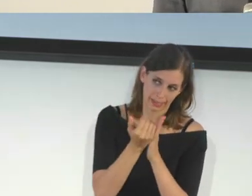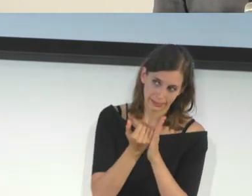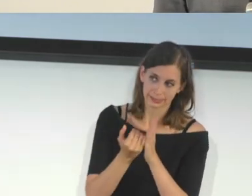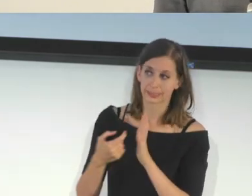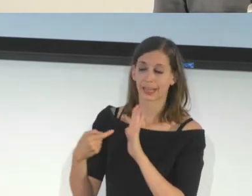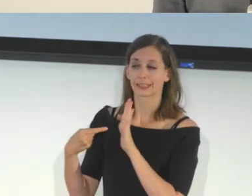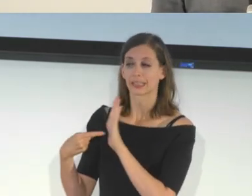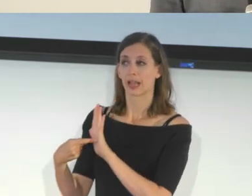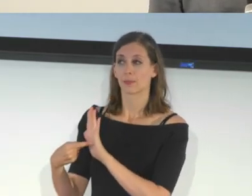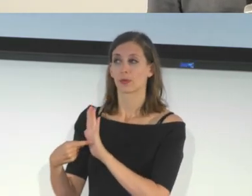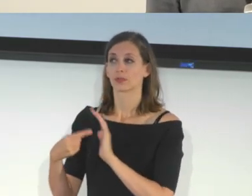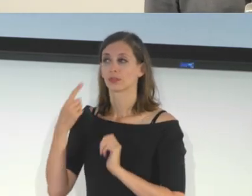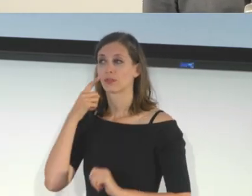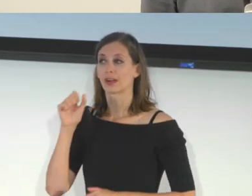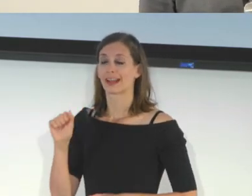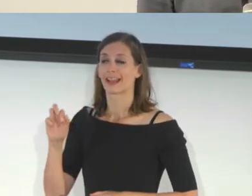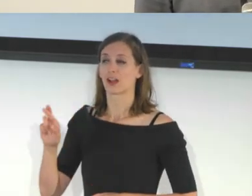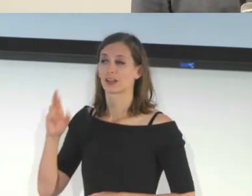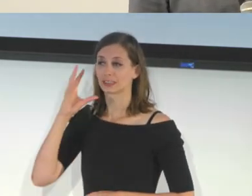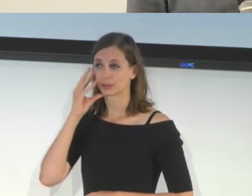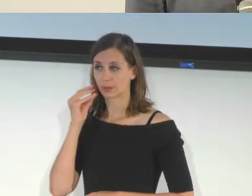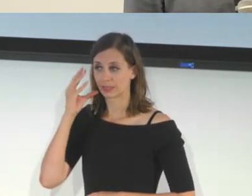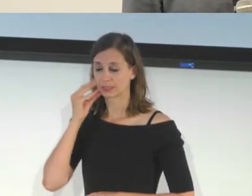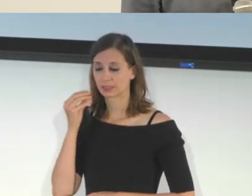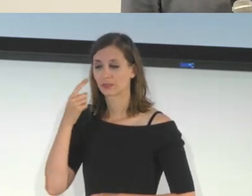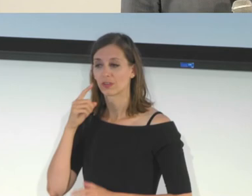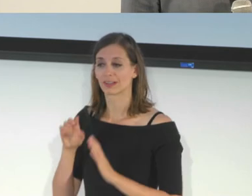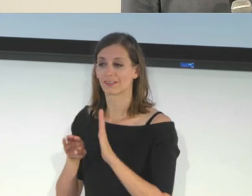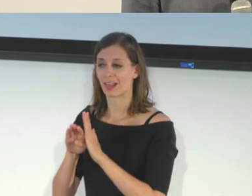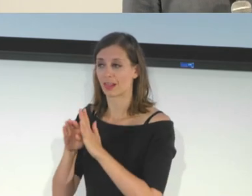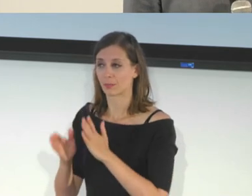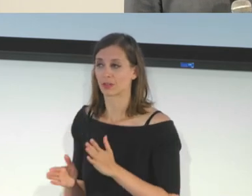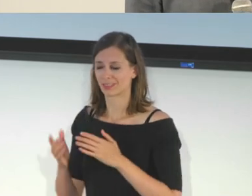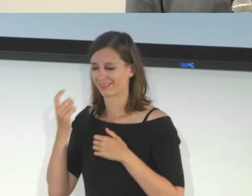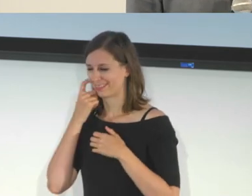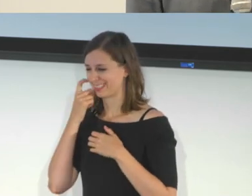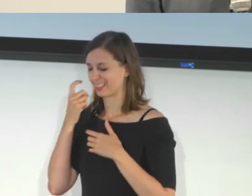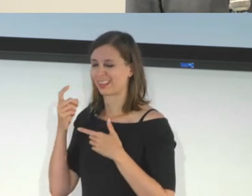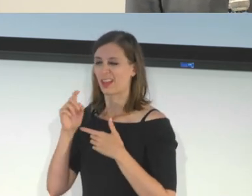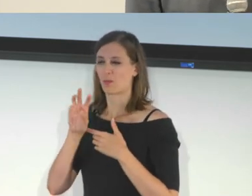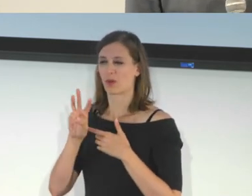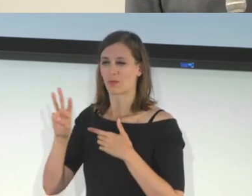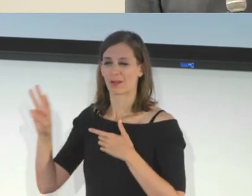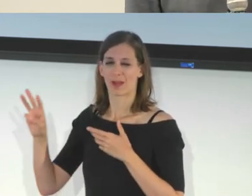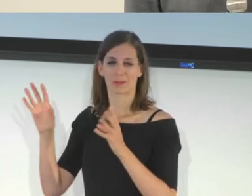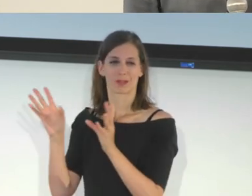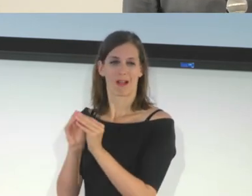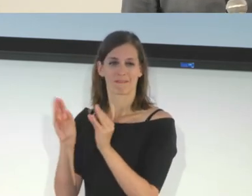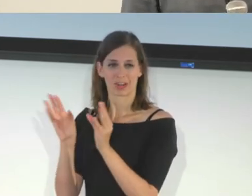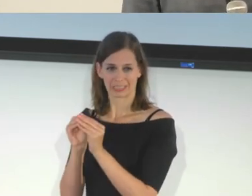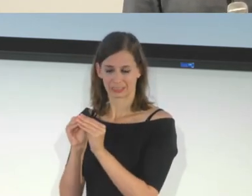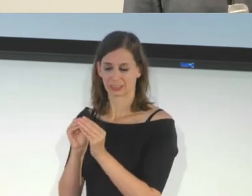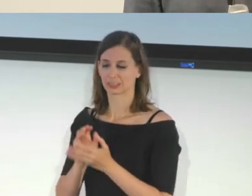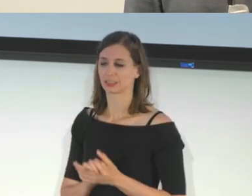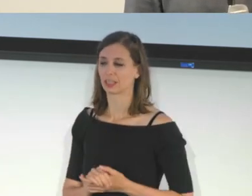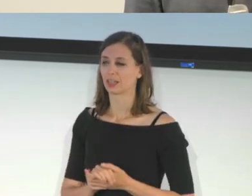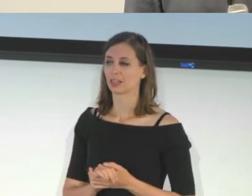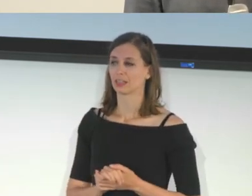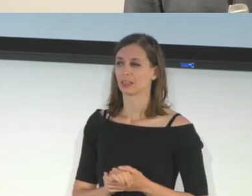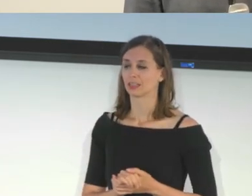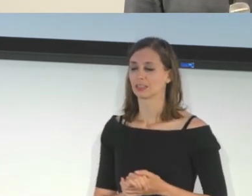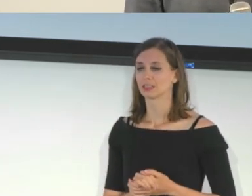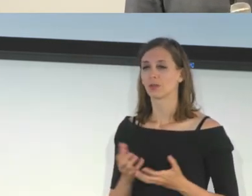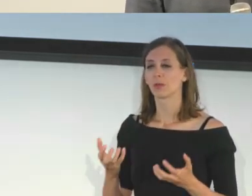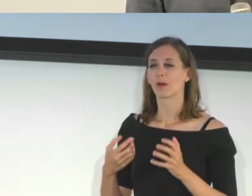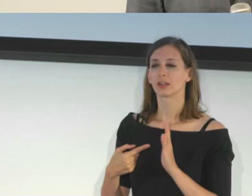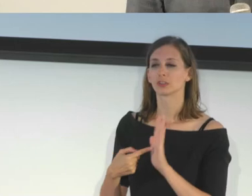experiences for developers at the recent Worldwide Developer Conference. And so we wanted to show just a